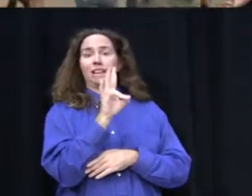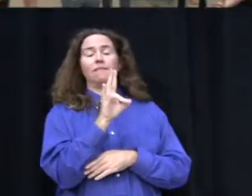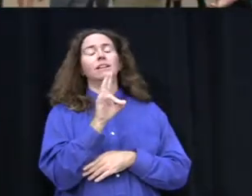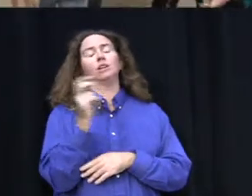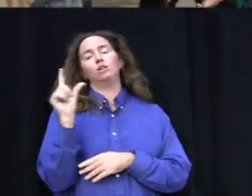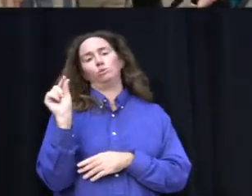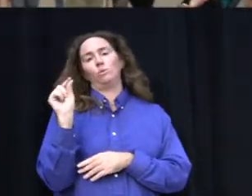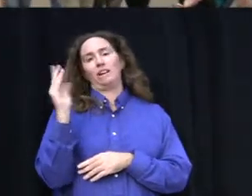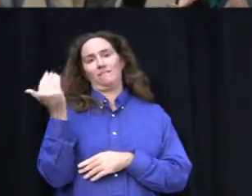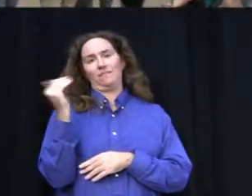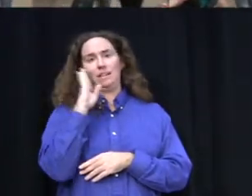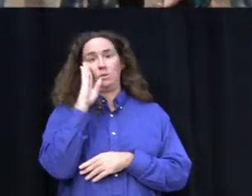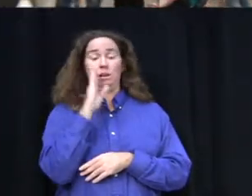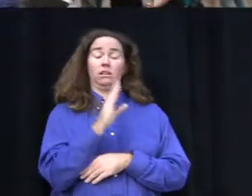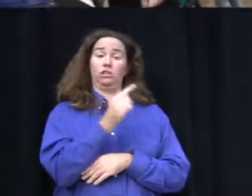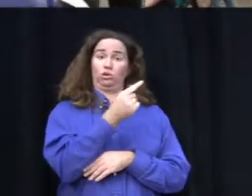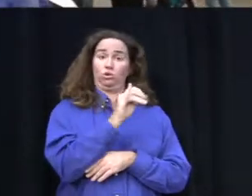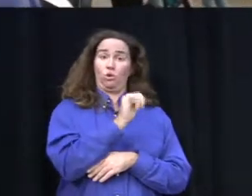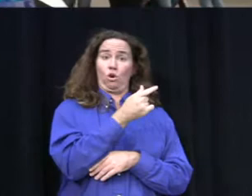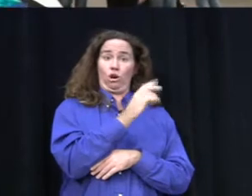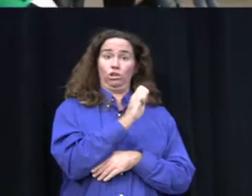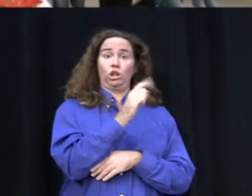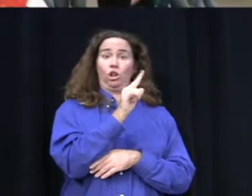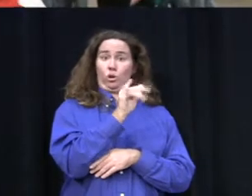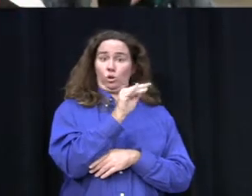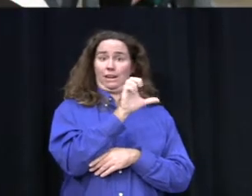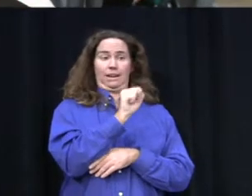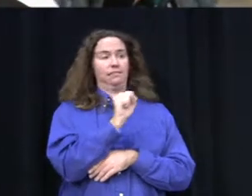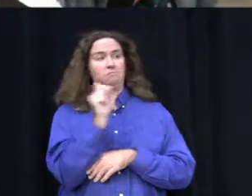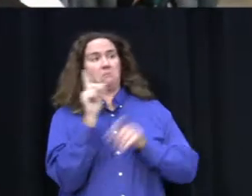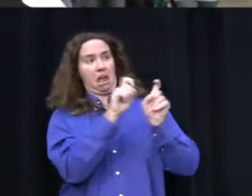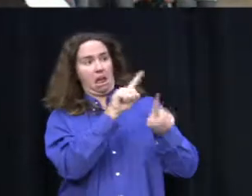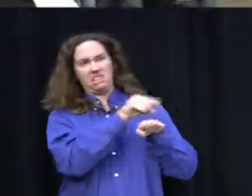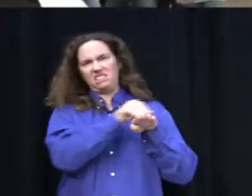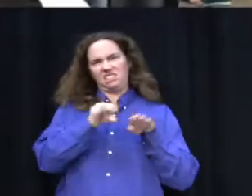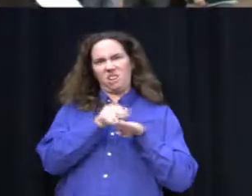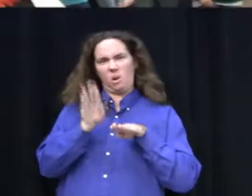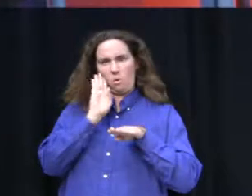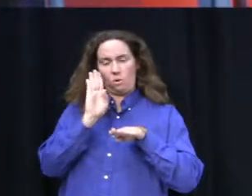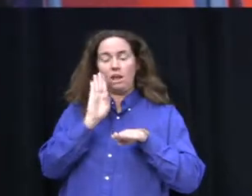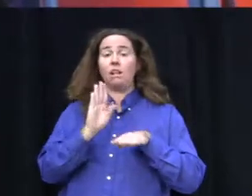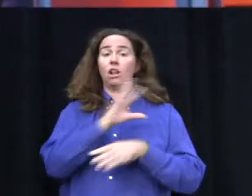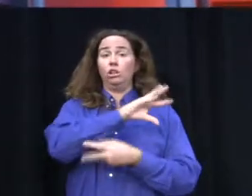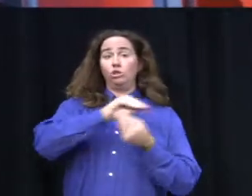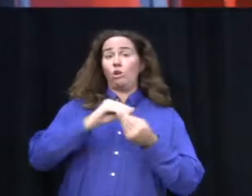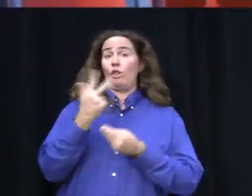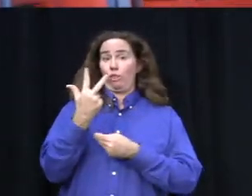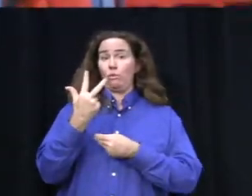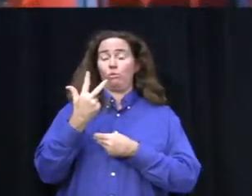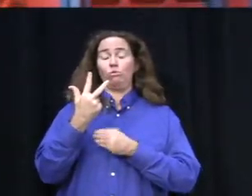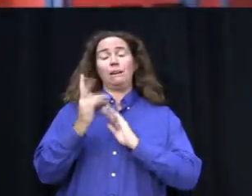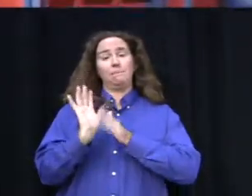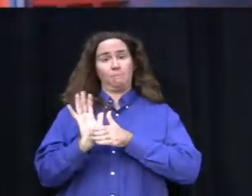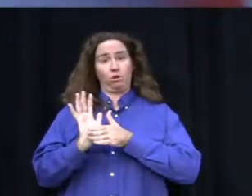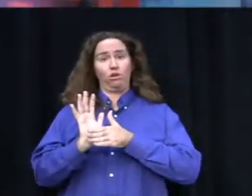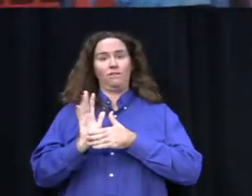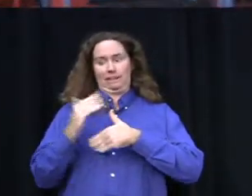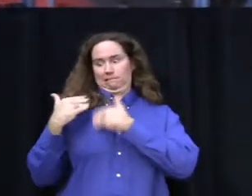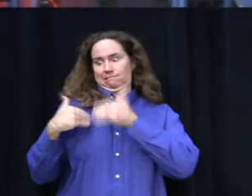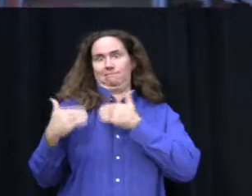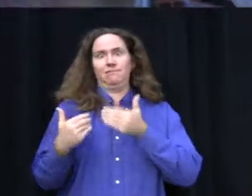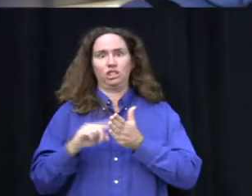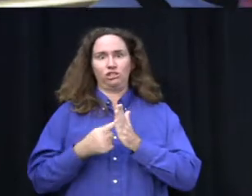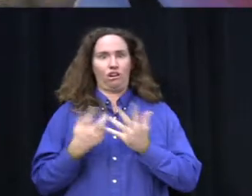Lucasfilm founder George Lucas will be a creative consultant for the next Star Wars film. A total of three episodes of the famous saga are in the works.